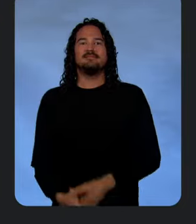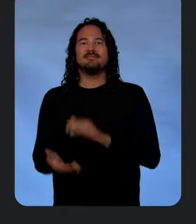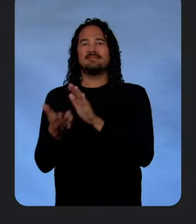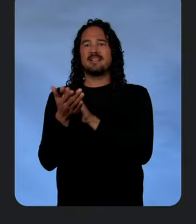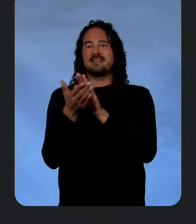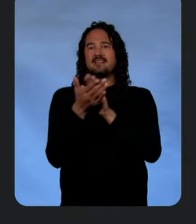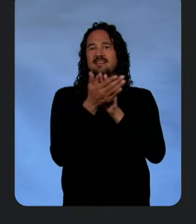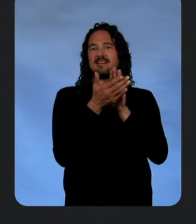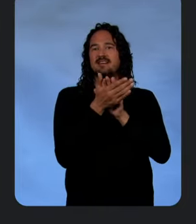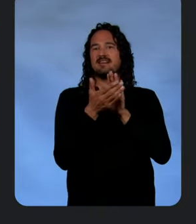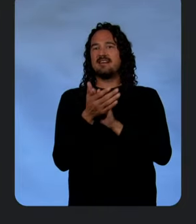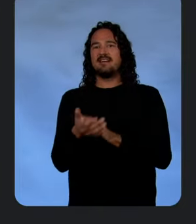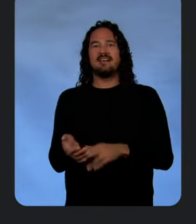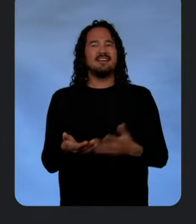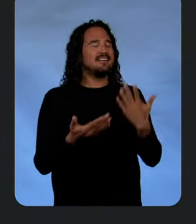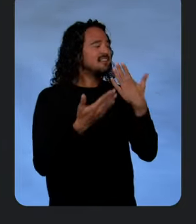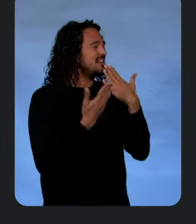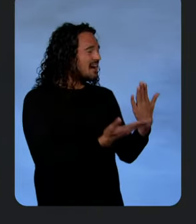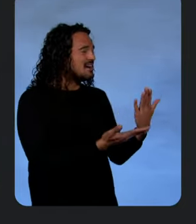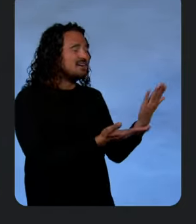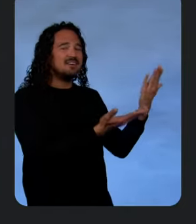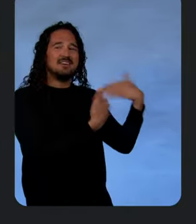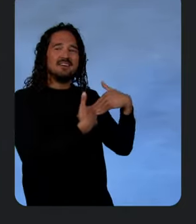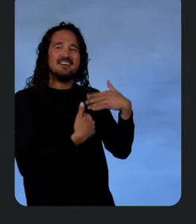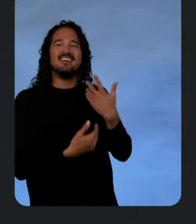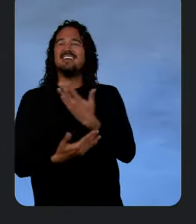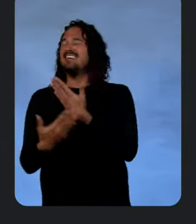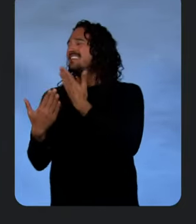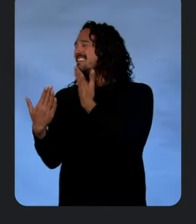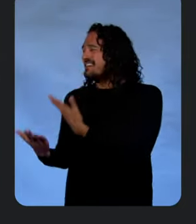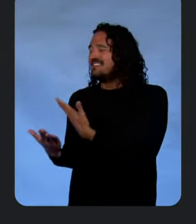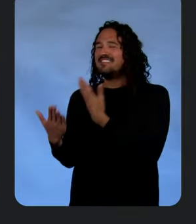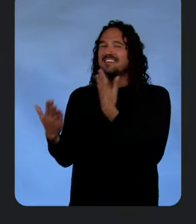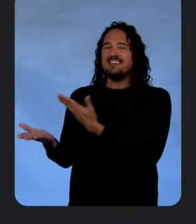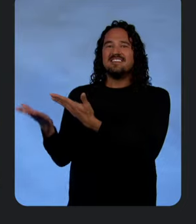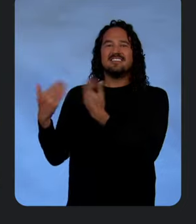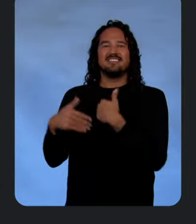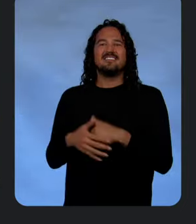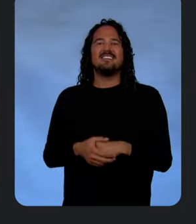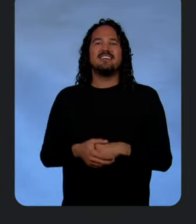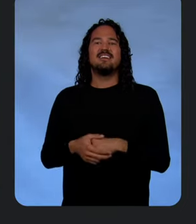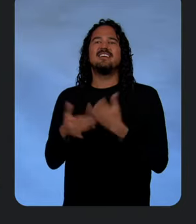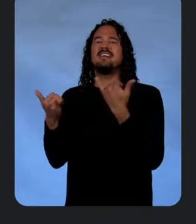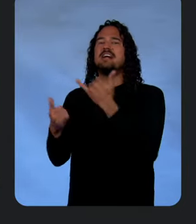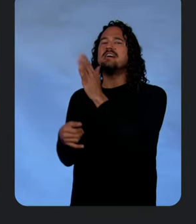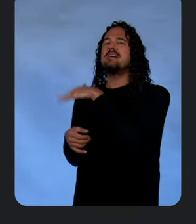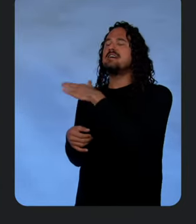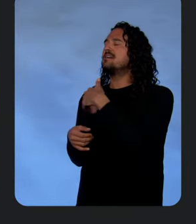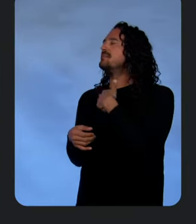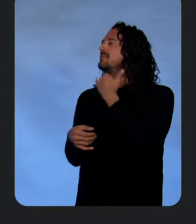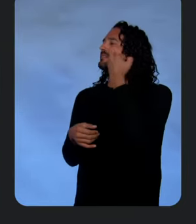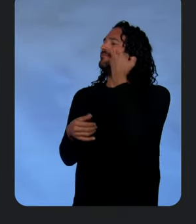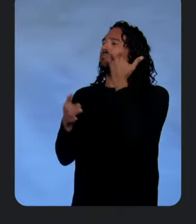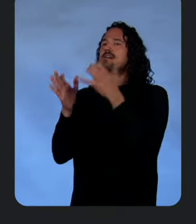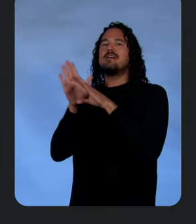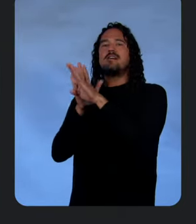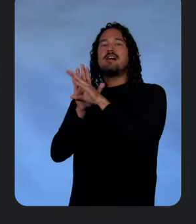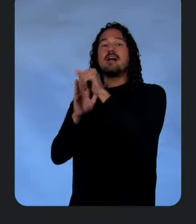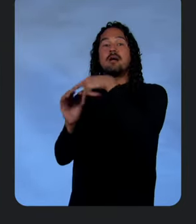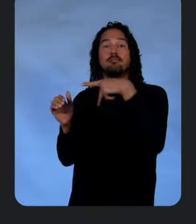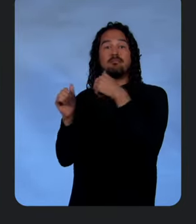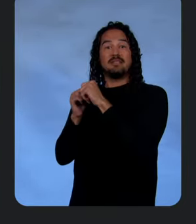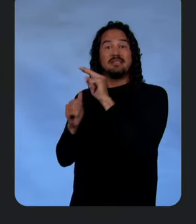Thanks for joining us at Next. Thank you, Chloe. Happy to be here. So, let's say I'm building an app with Next.js and I want to start including